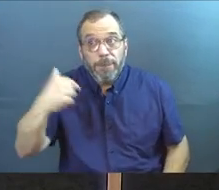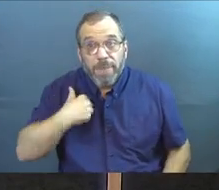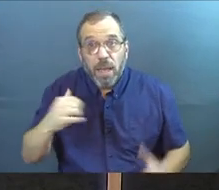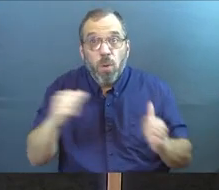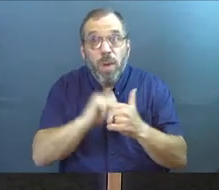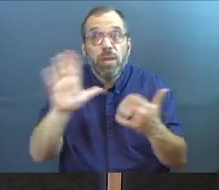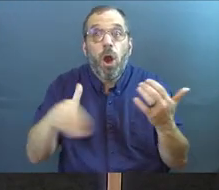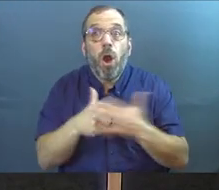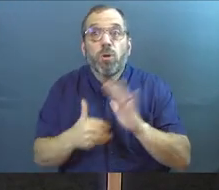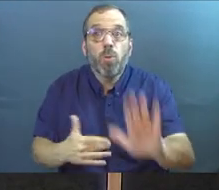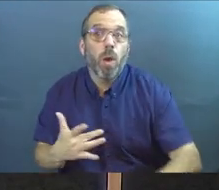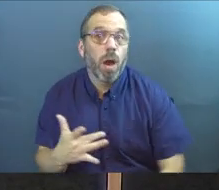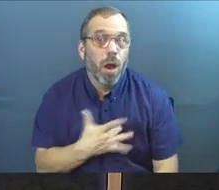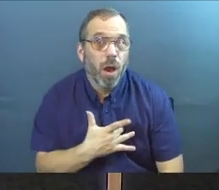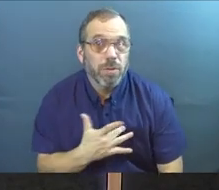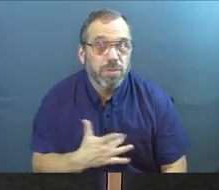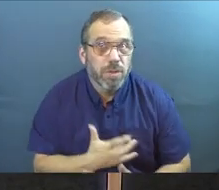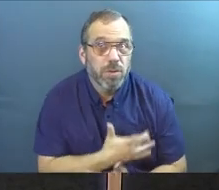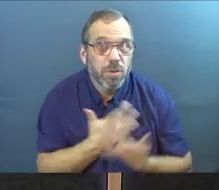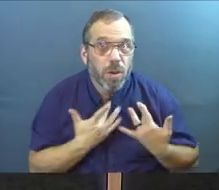after me with all your heart.